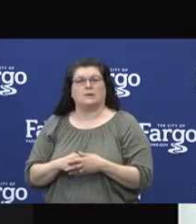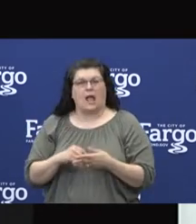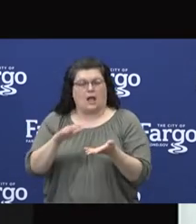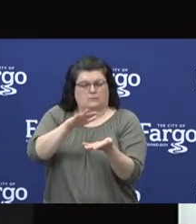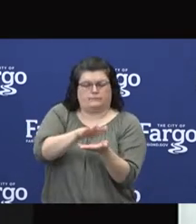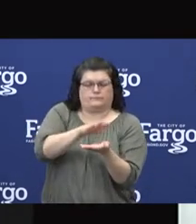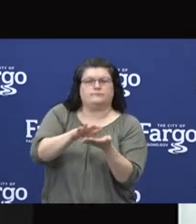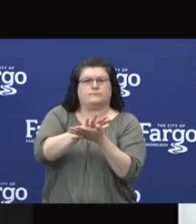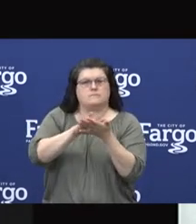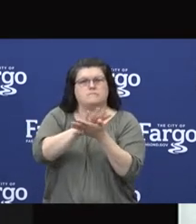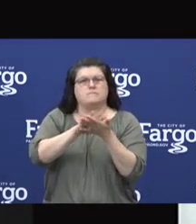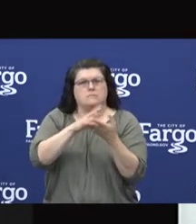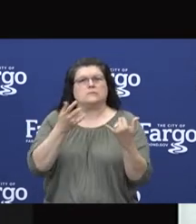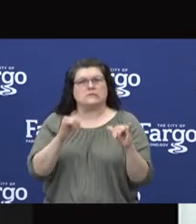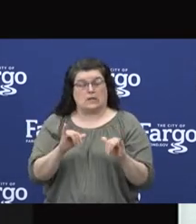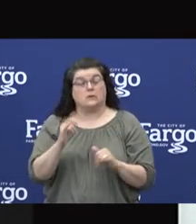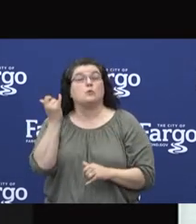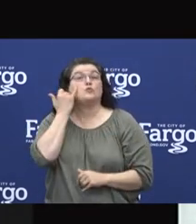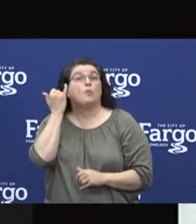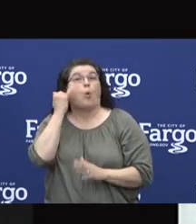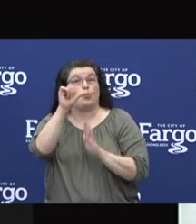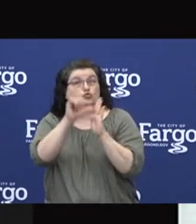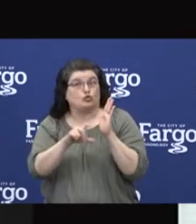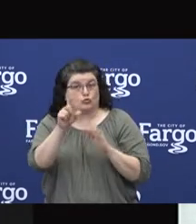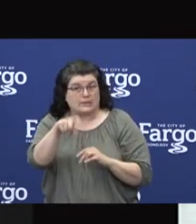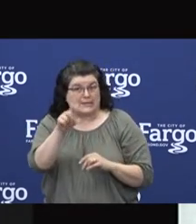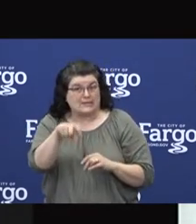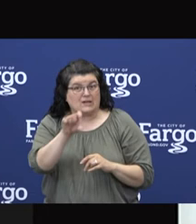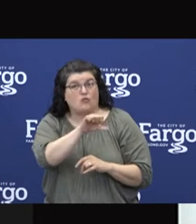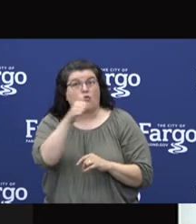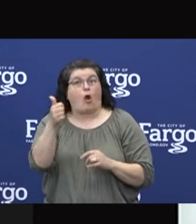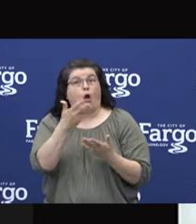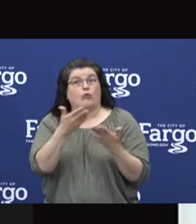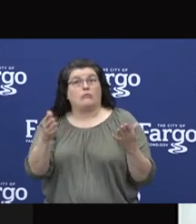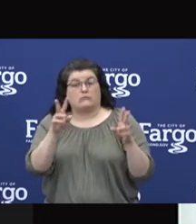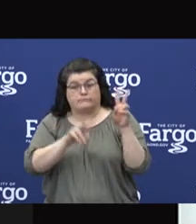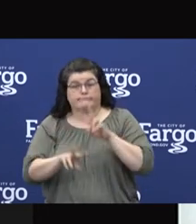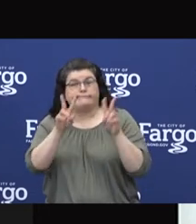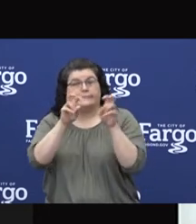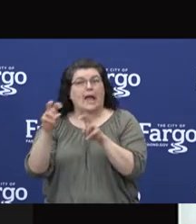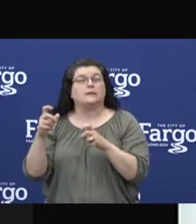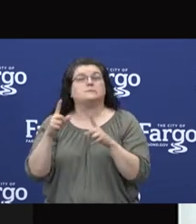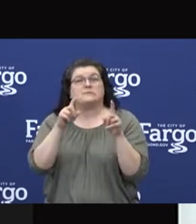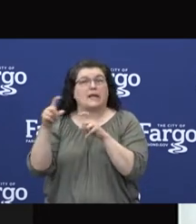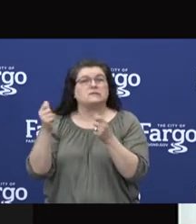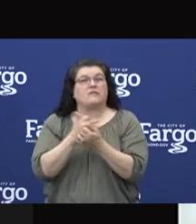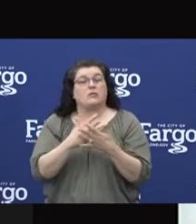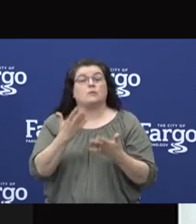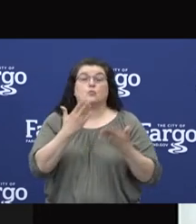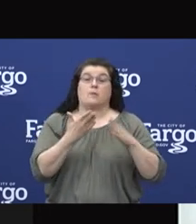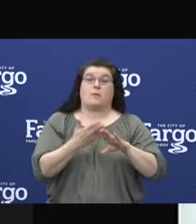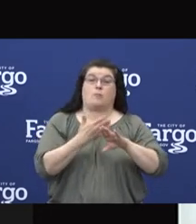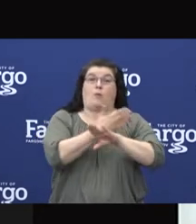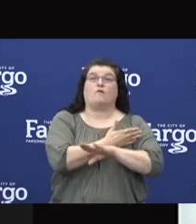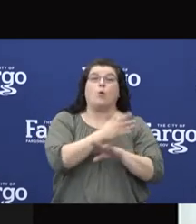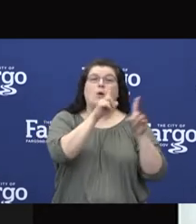If you require surgery or other procedures, you may be tested for COVID-19 in advance of your procedure.